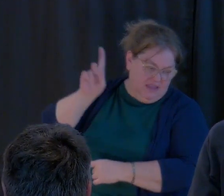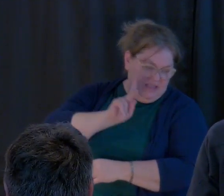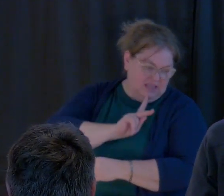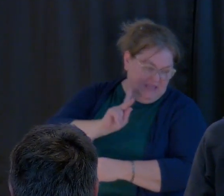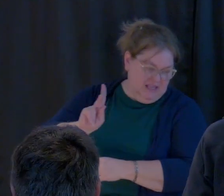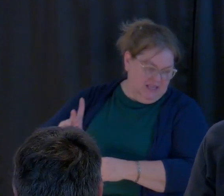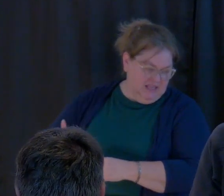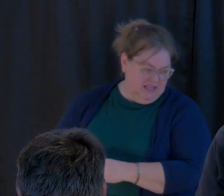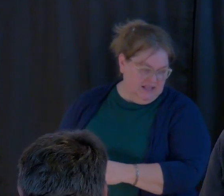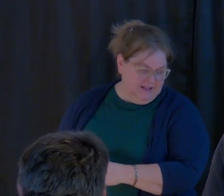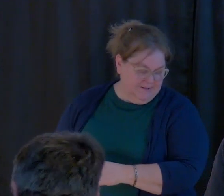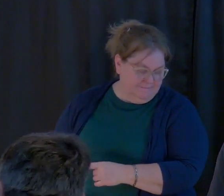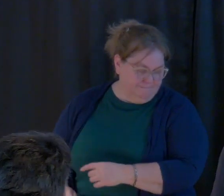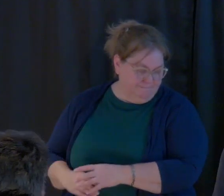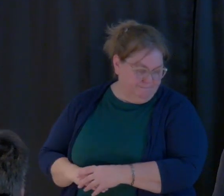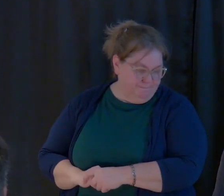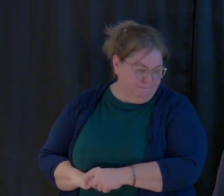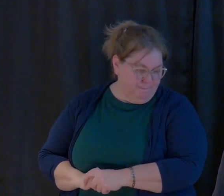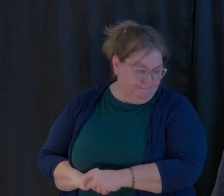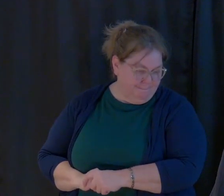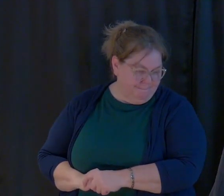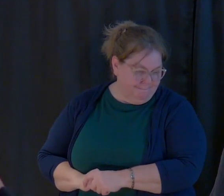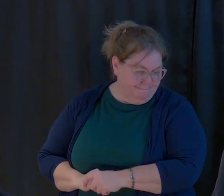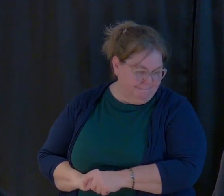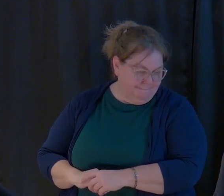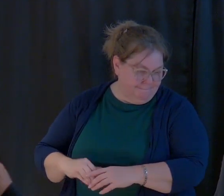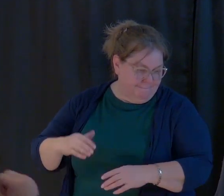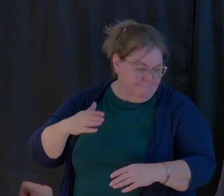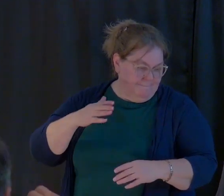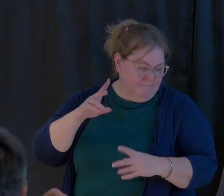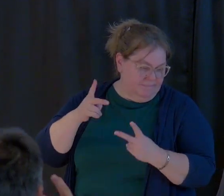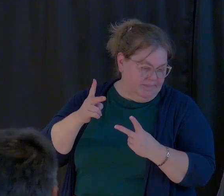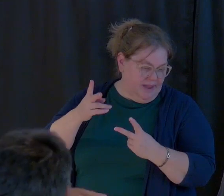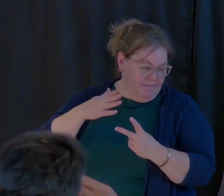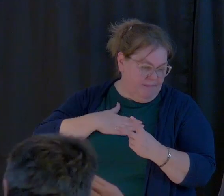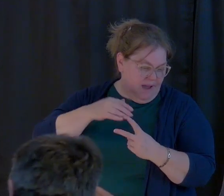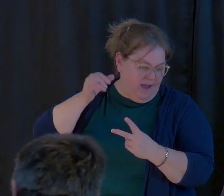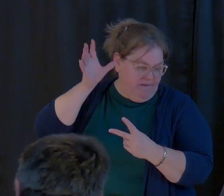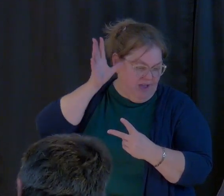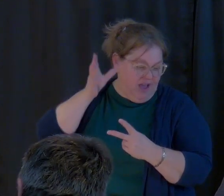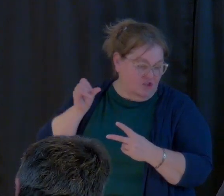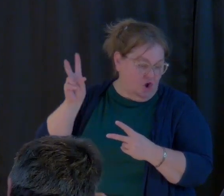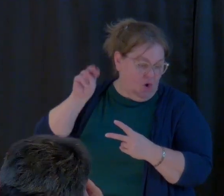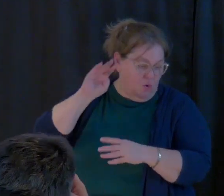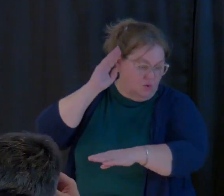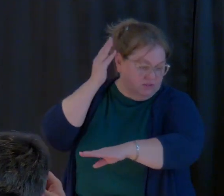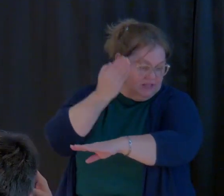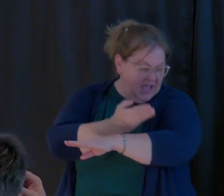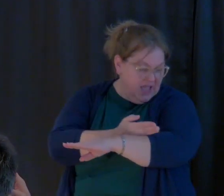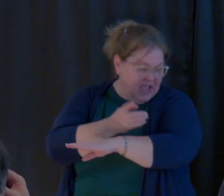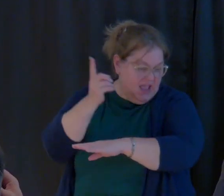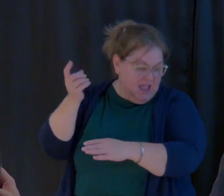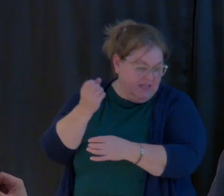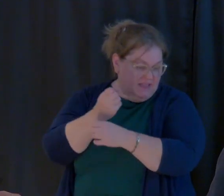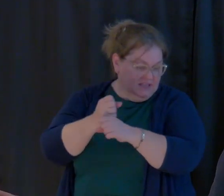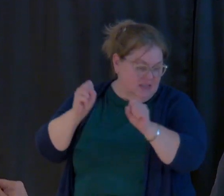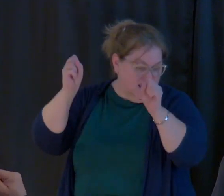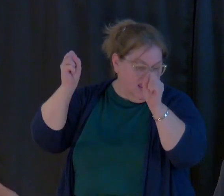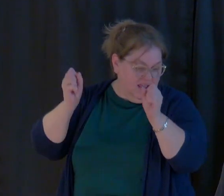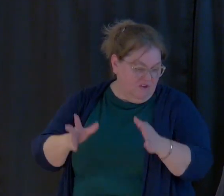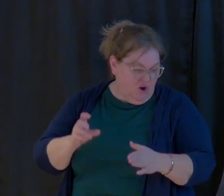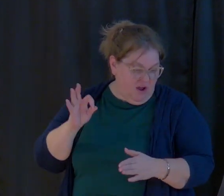King. My Father's own Son, the Savior